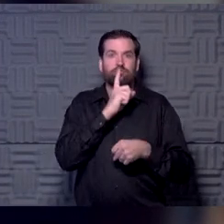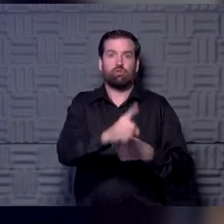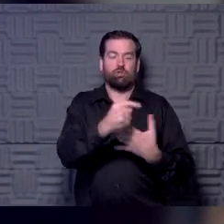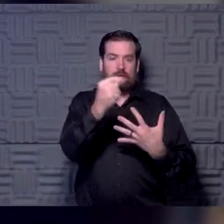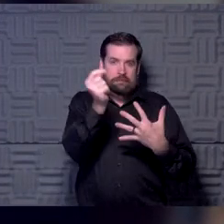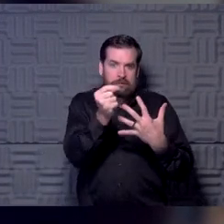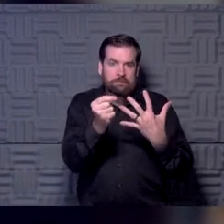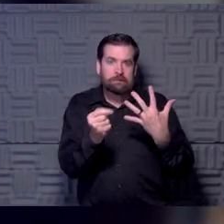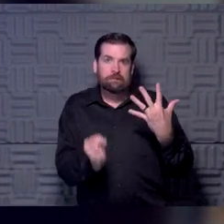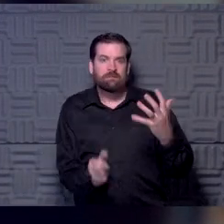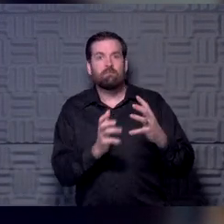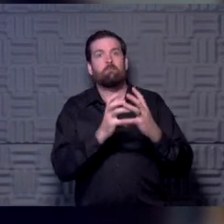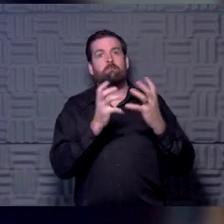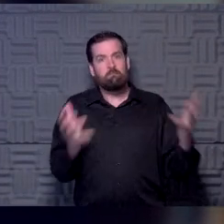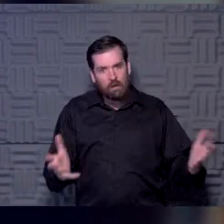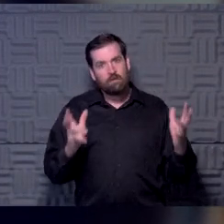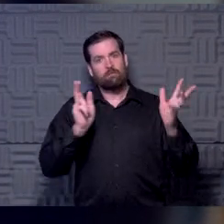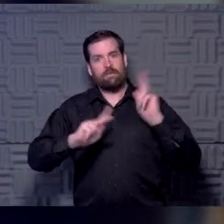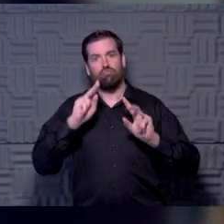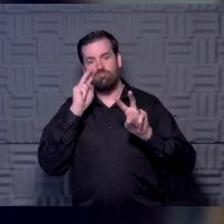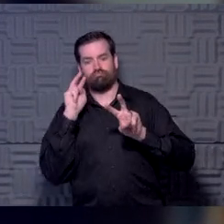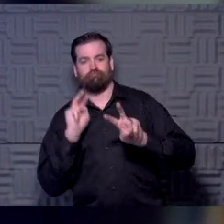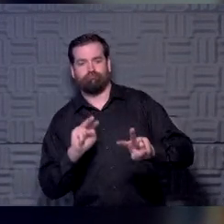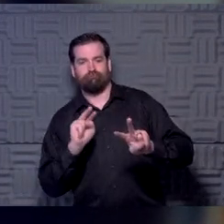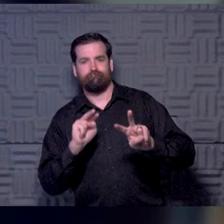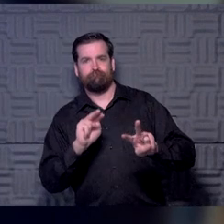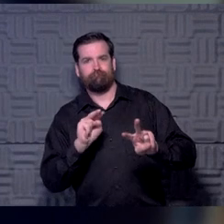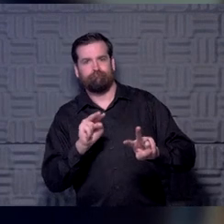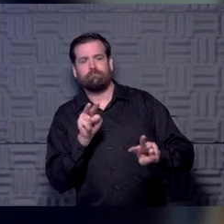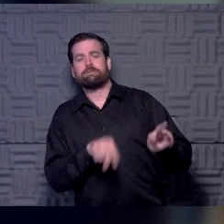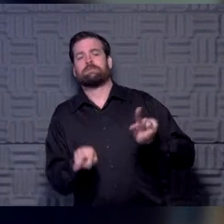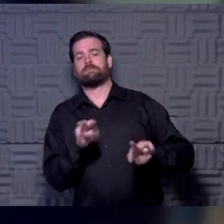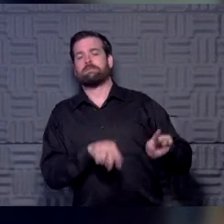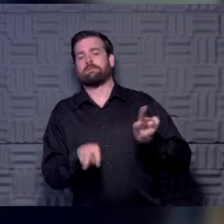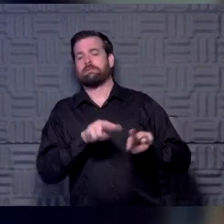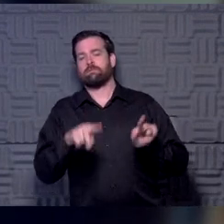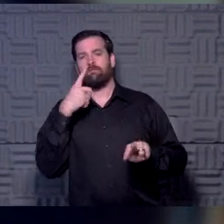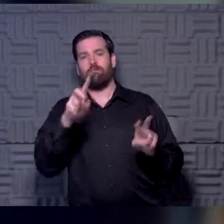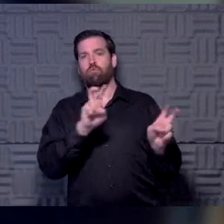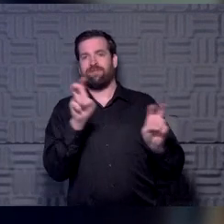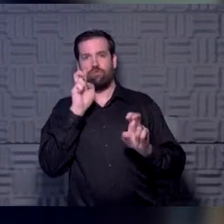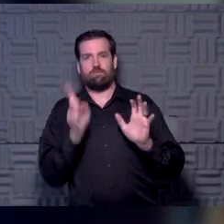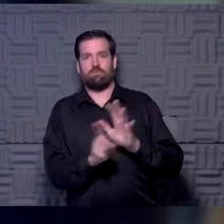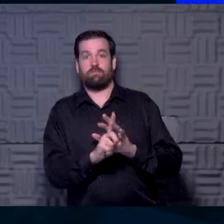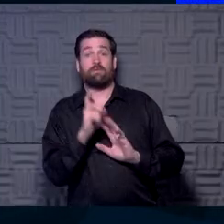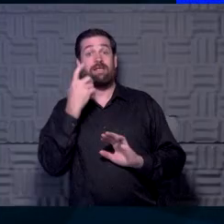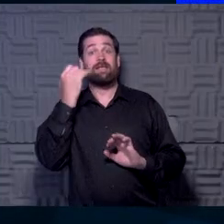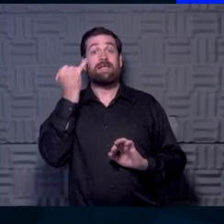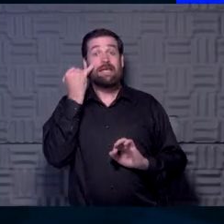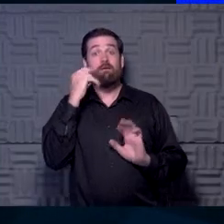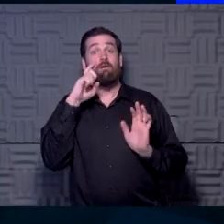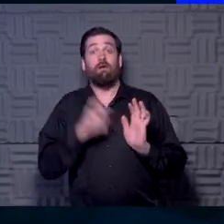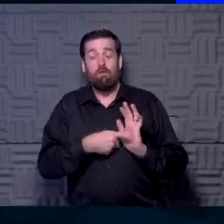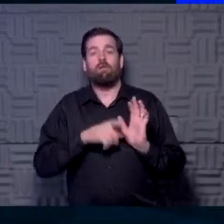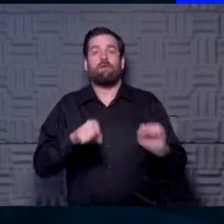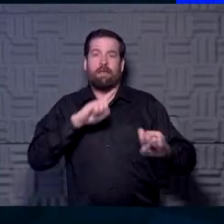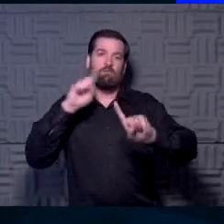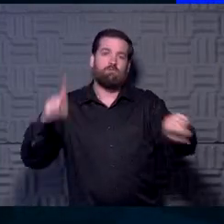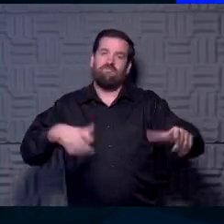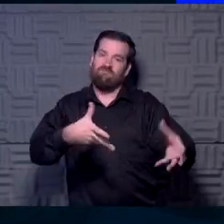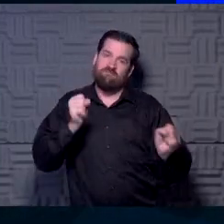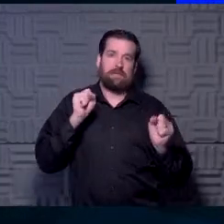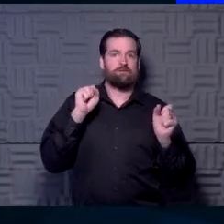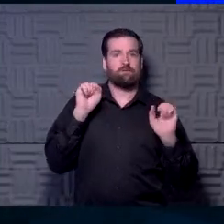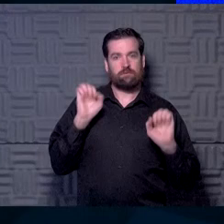lot of people watching them in this situation and monitoring for these, these issues. And if they come up that they can react quickly to them, I think